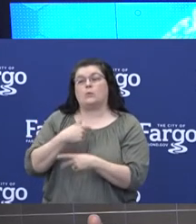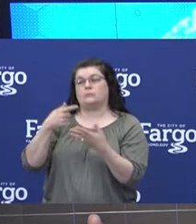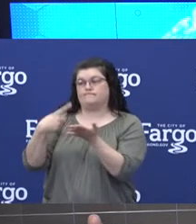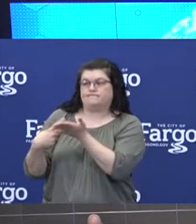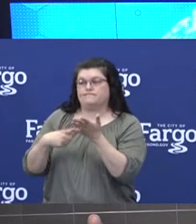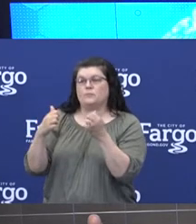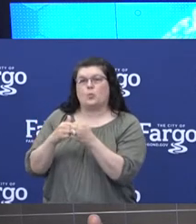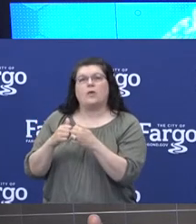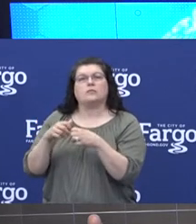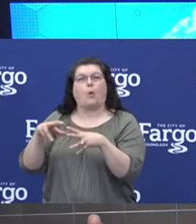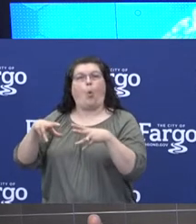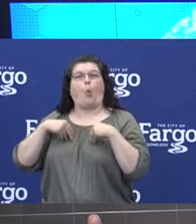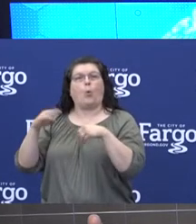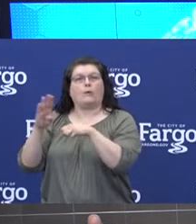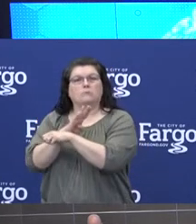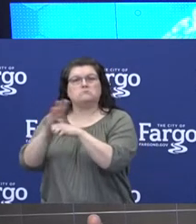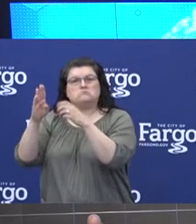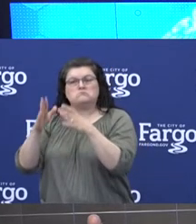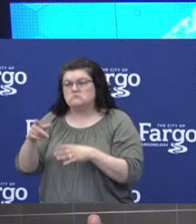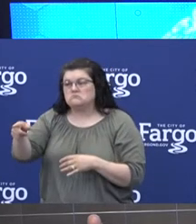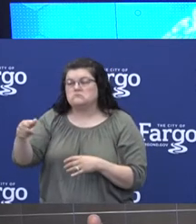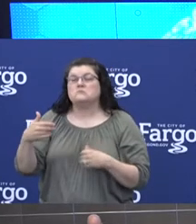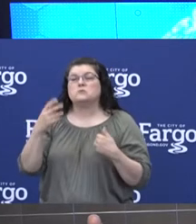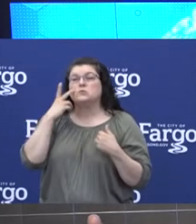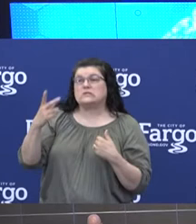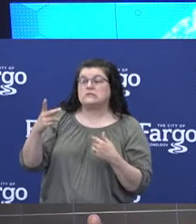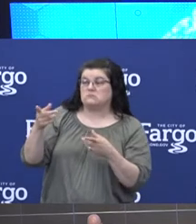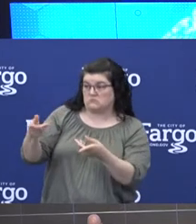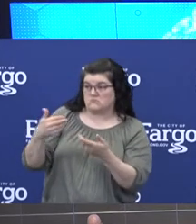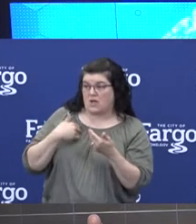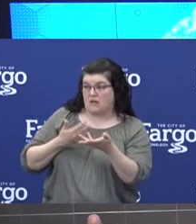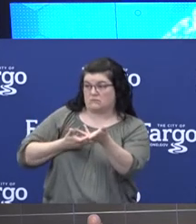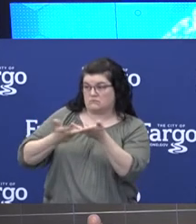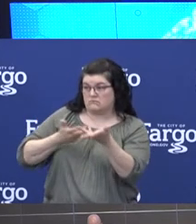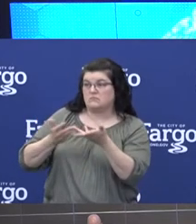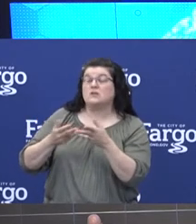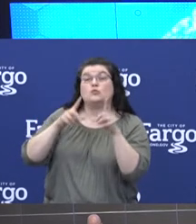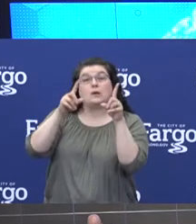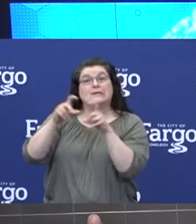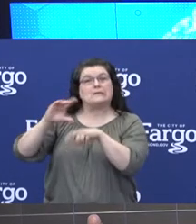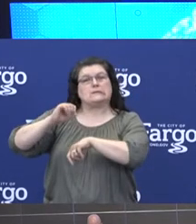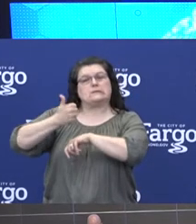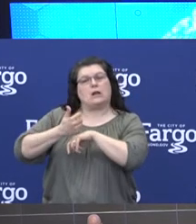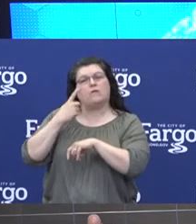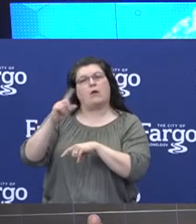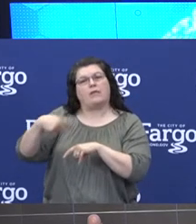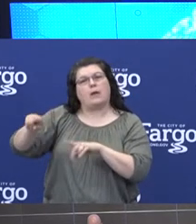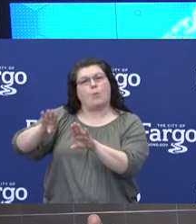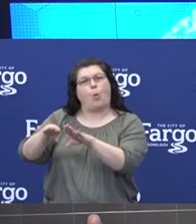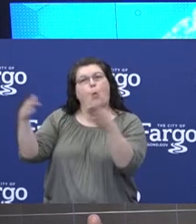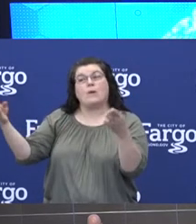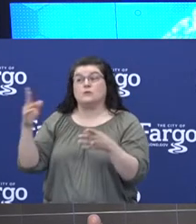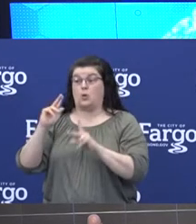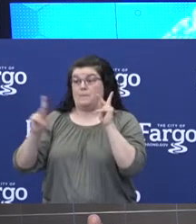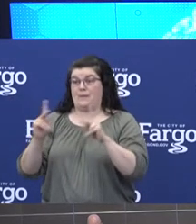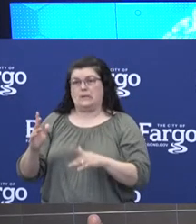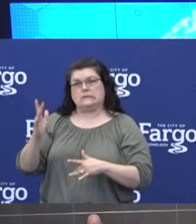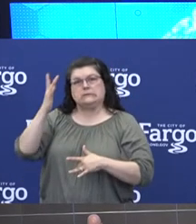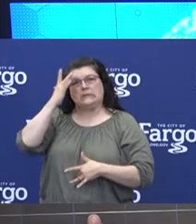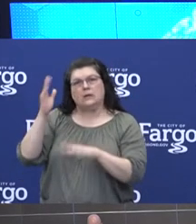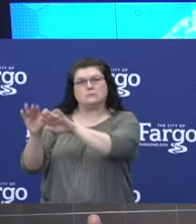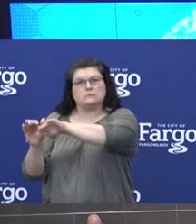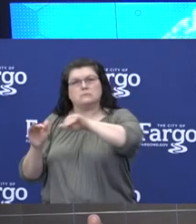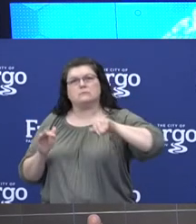explain the benefits of testing. Testing is designed to have businesses remain open by separating ill employees from healthy staff.